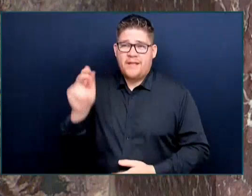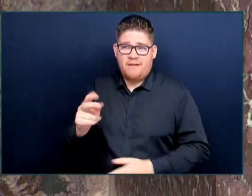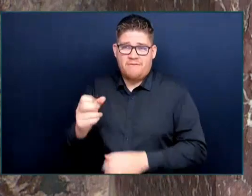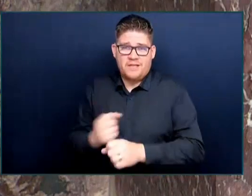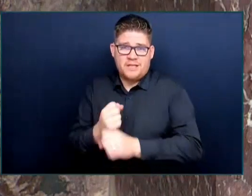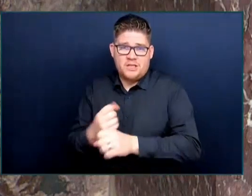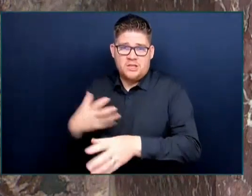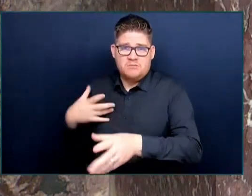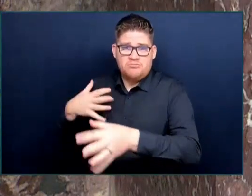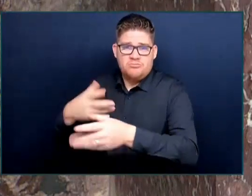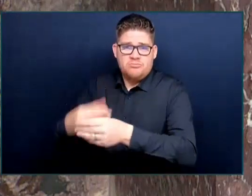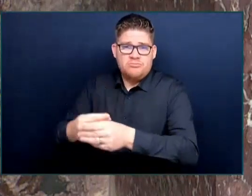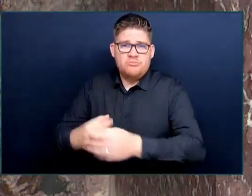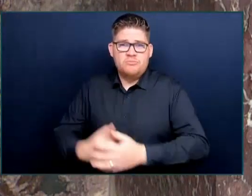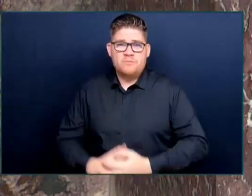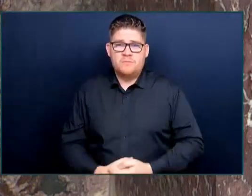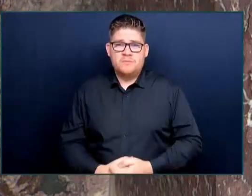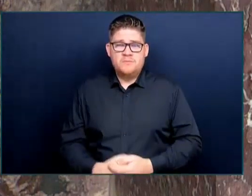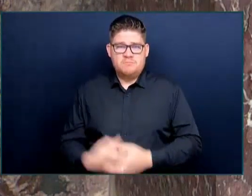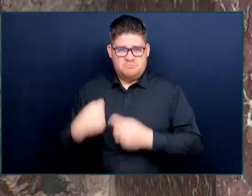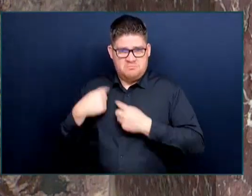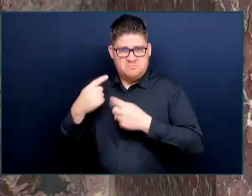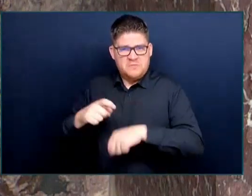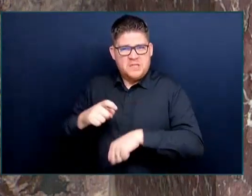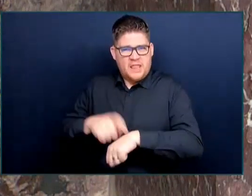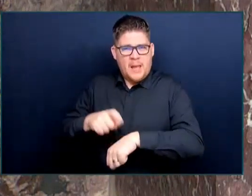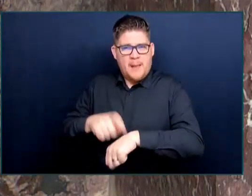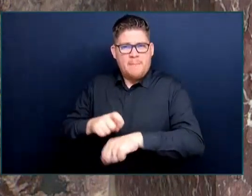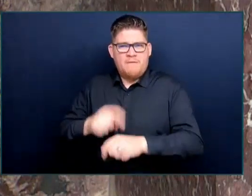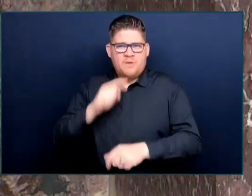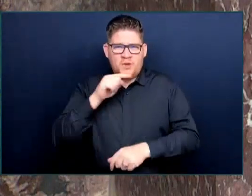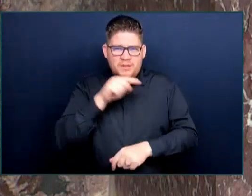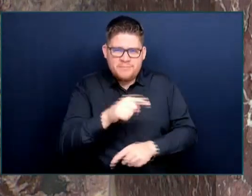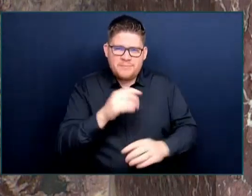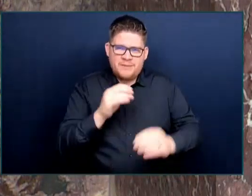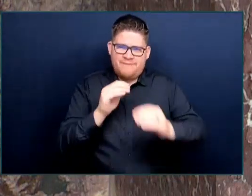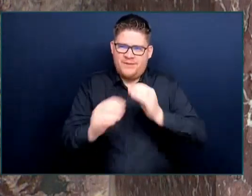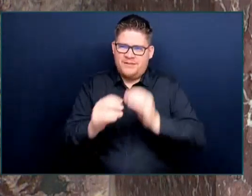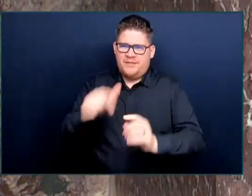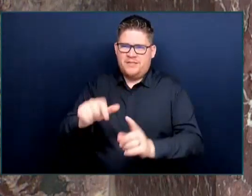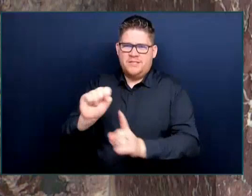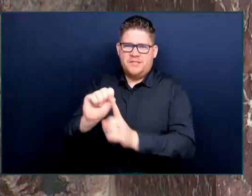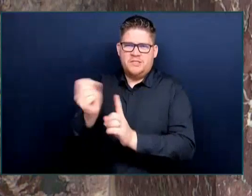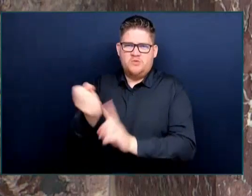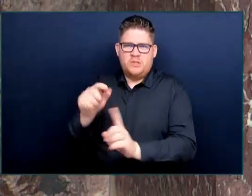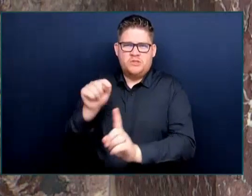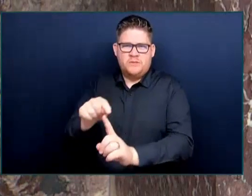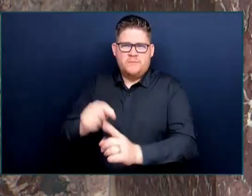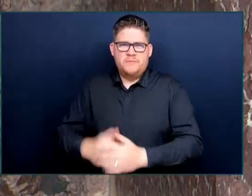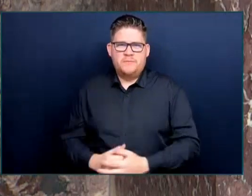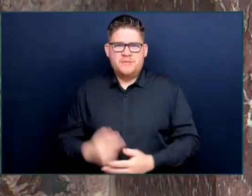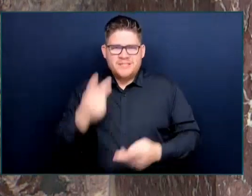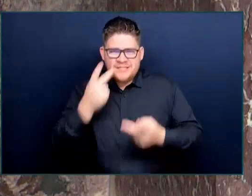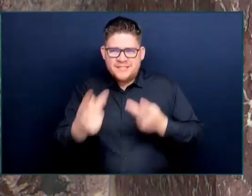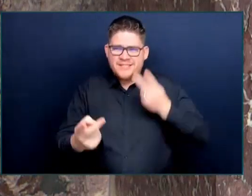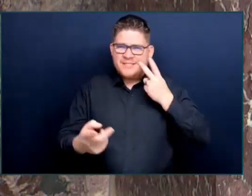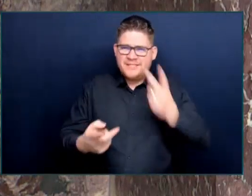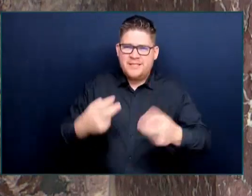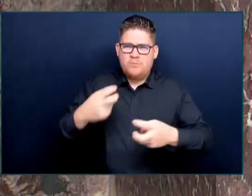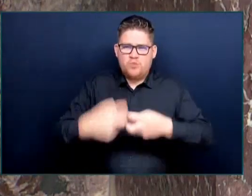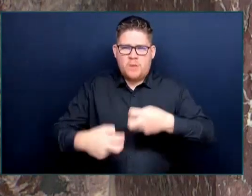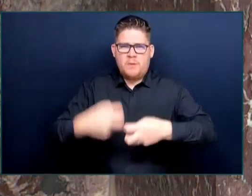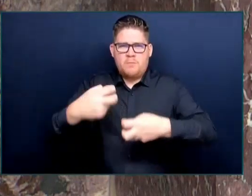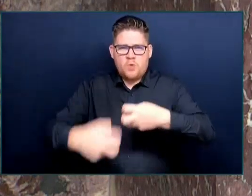watch, things have only gotten worse in Chinatown and in communities across our province. People do not feel safe on our streets.